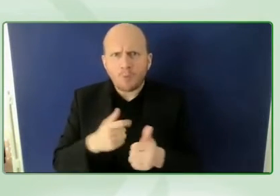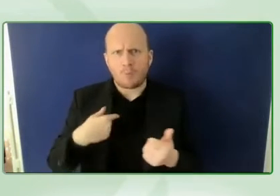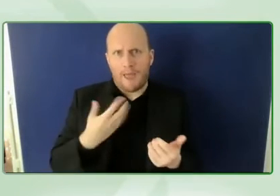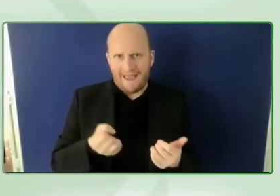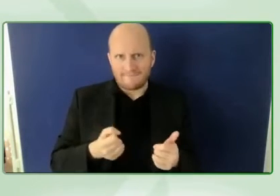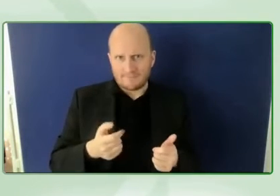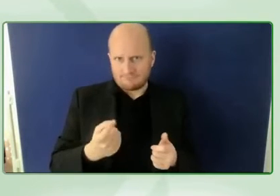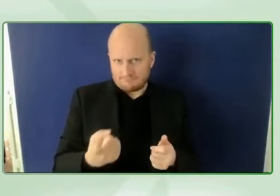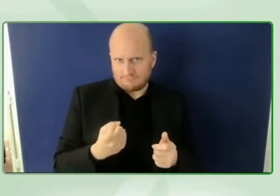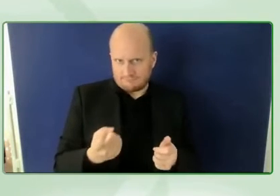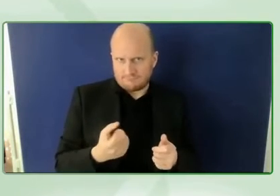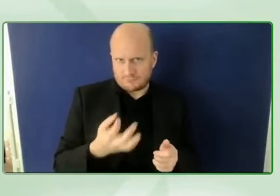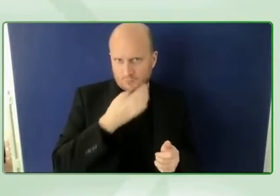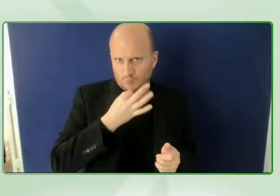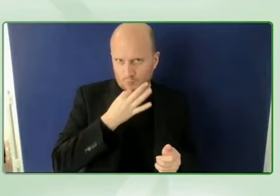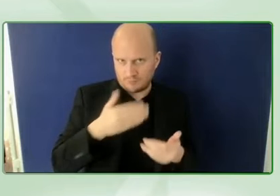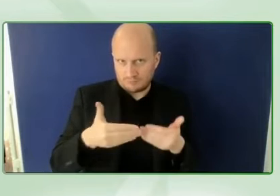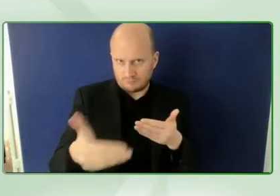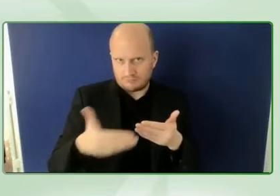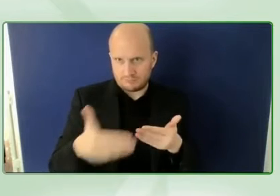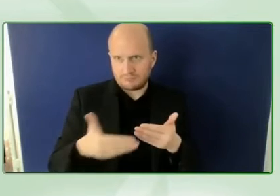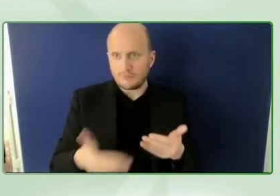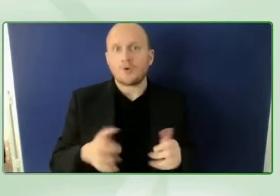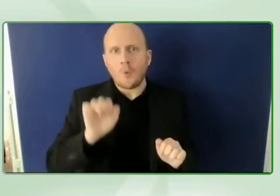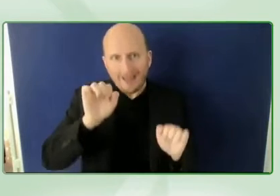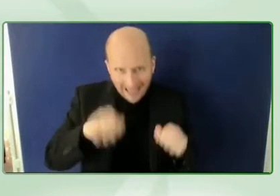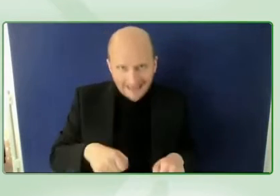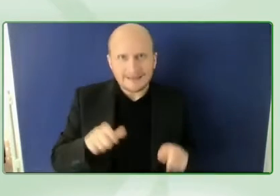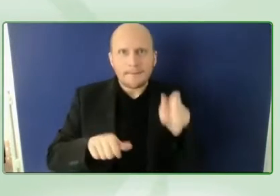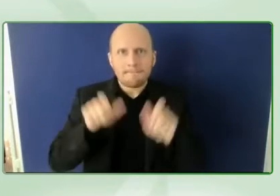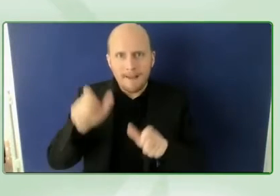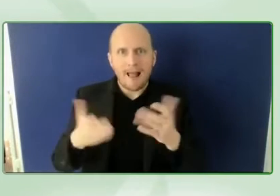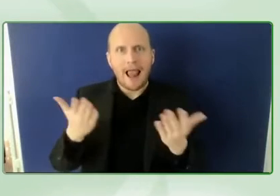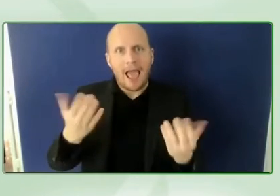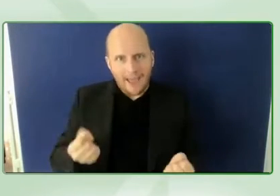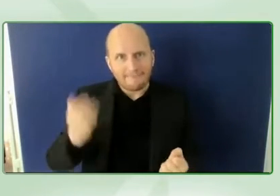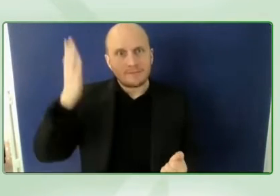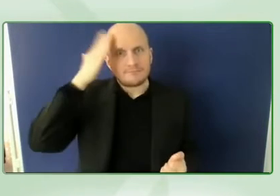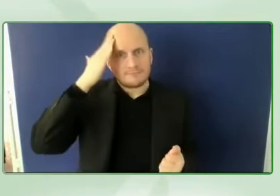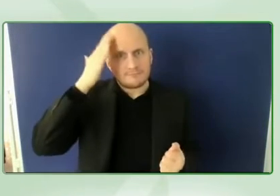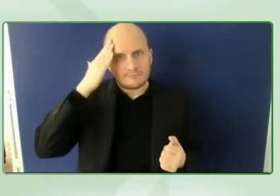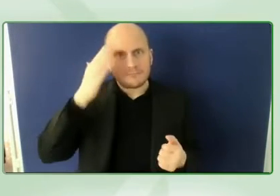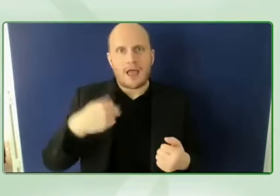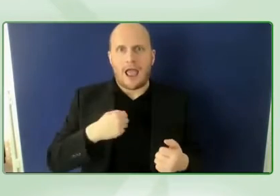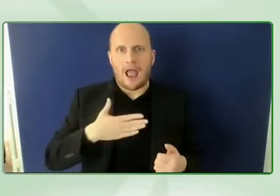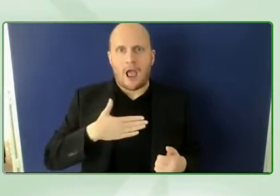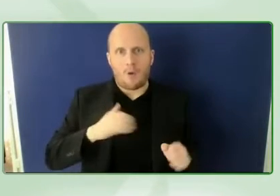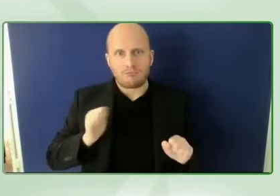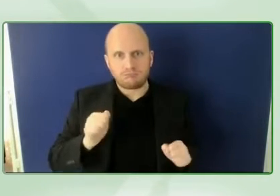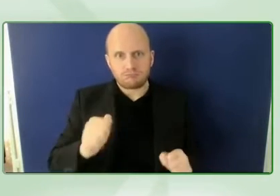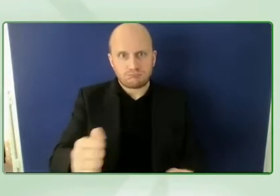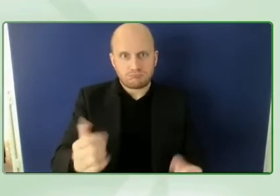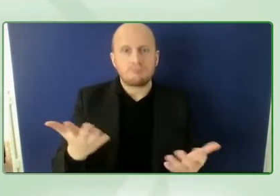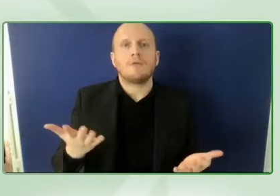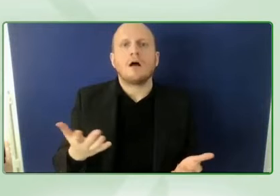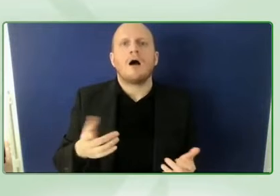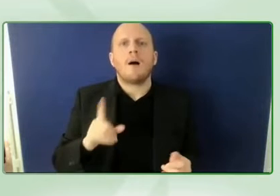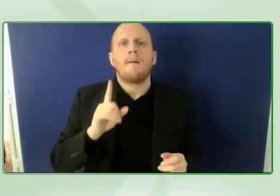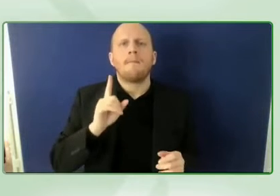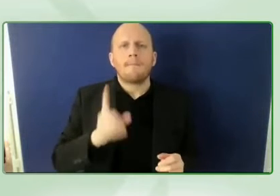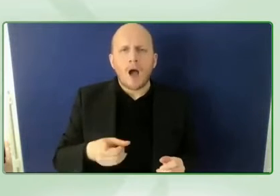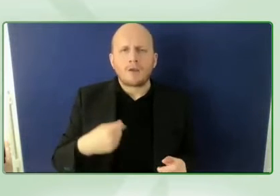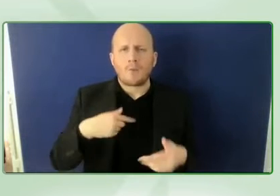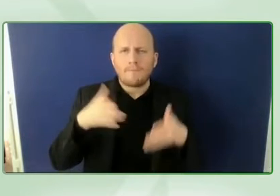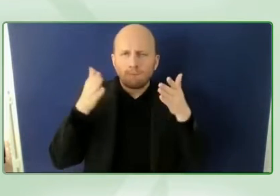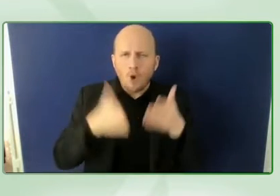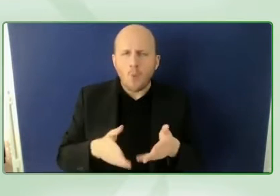people are aware of the campaign and it really has i think shifted at least move the needle a little bit and focus priorities on the on these